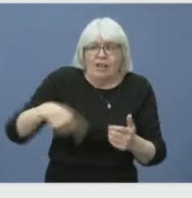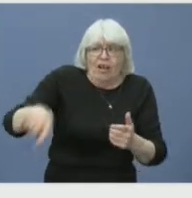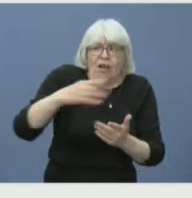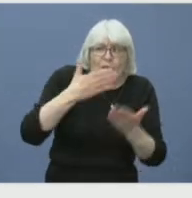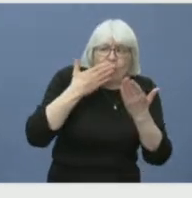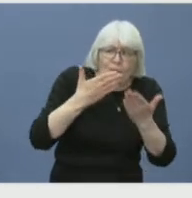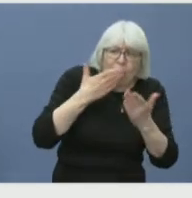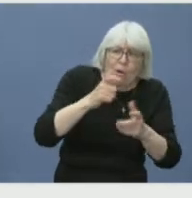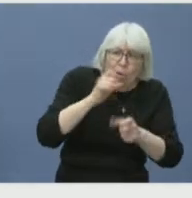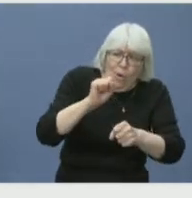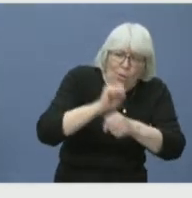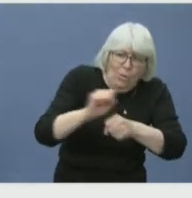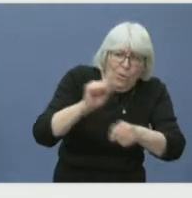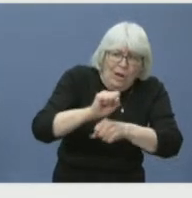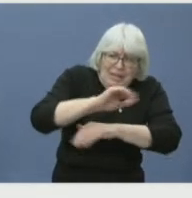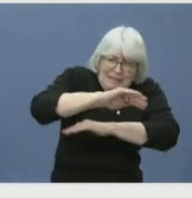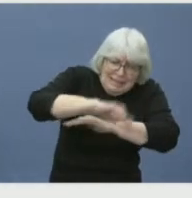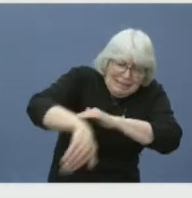around the clock.